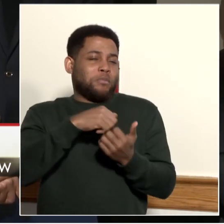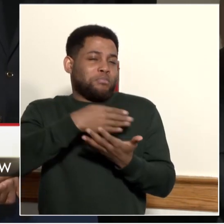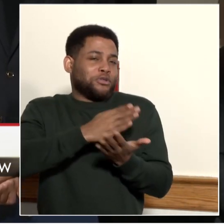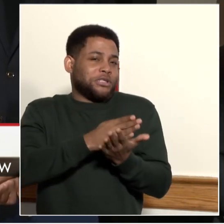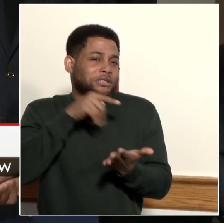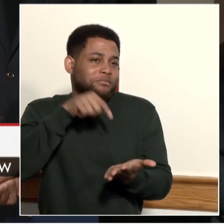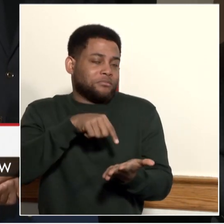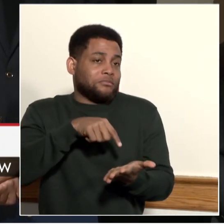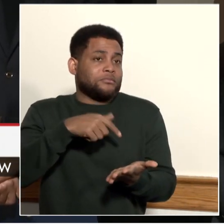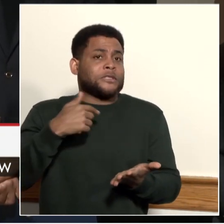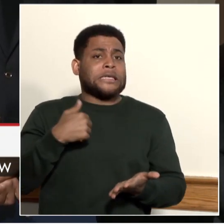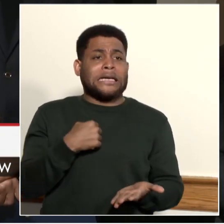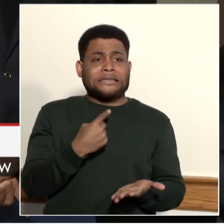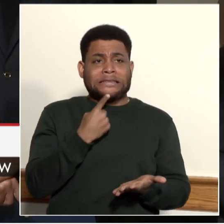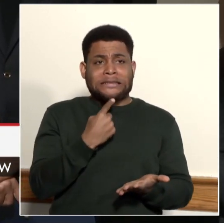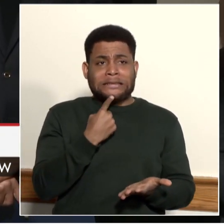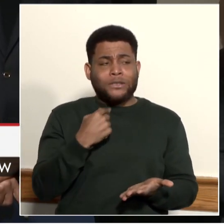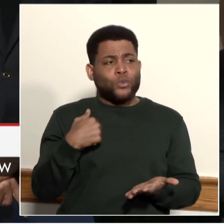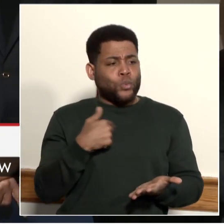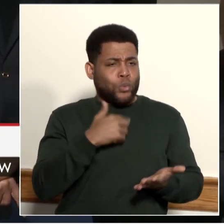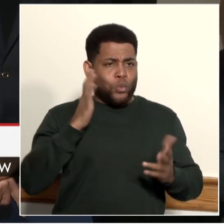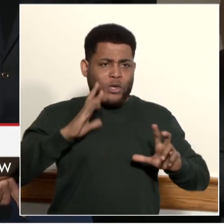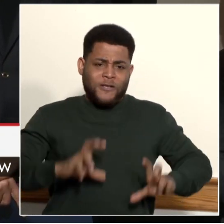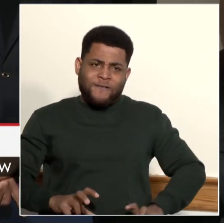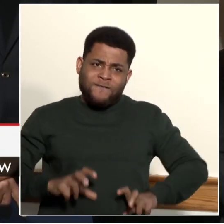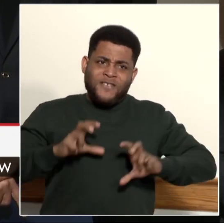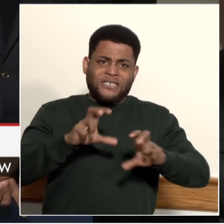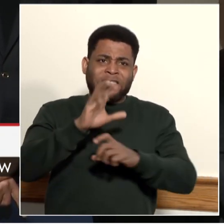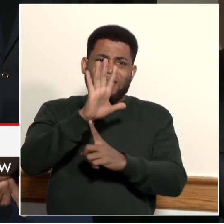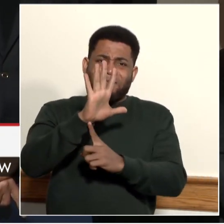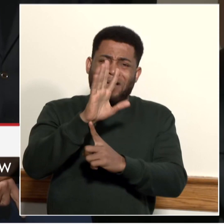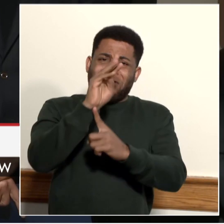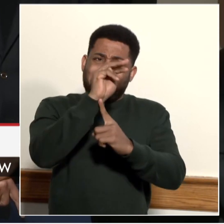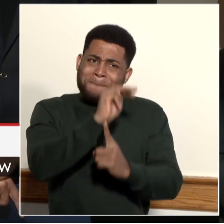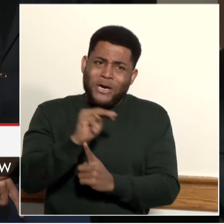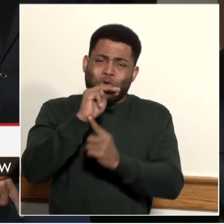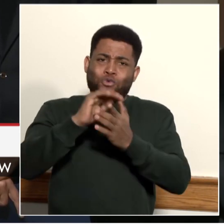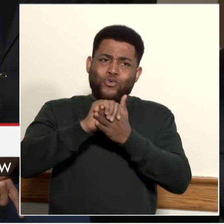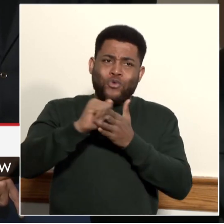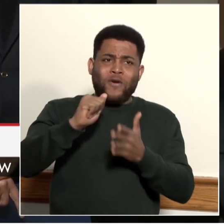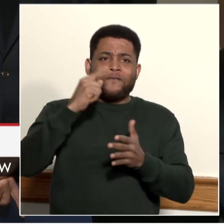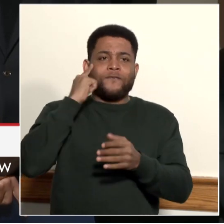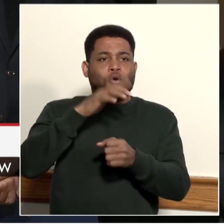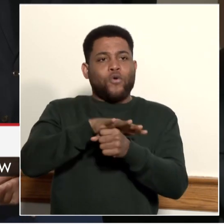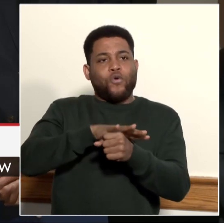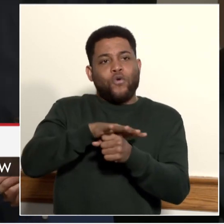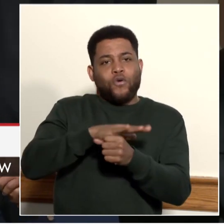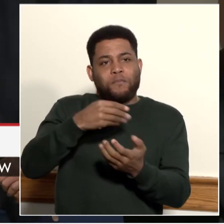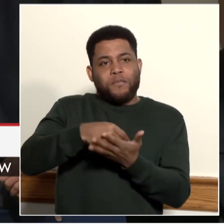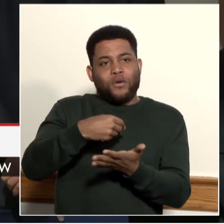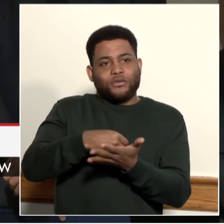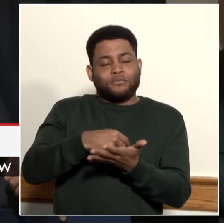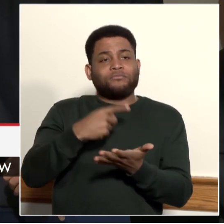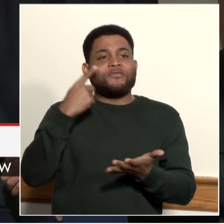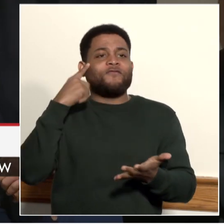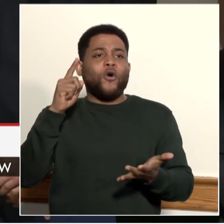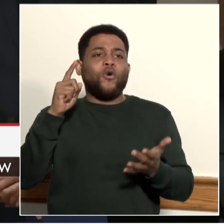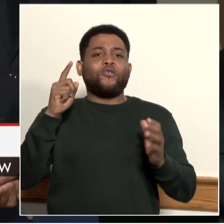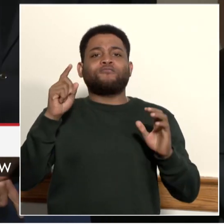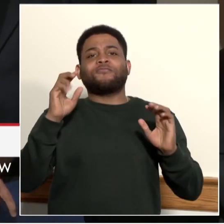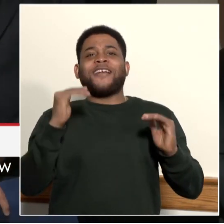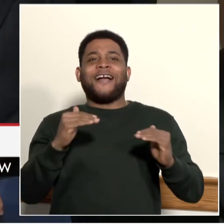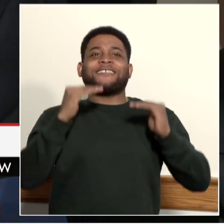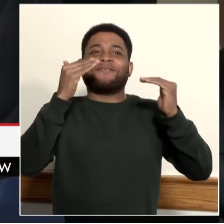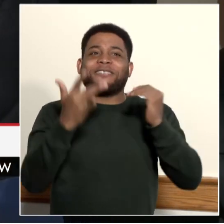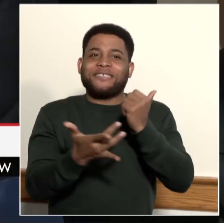will invest $5 million of local funds in our Advanced Technical Center, which is